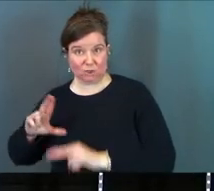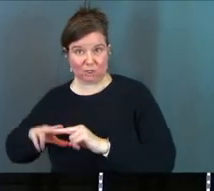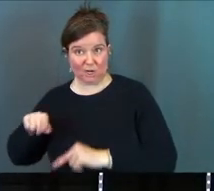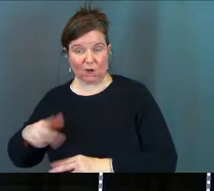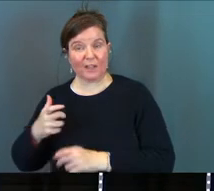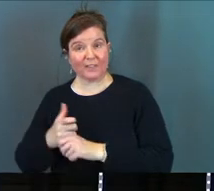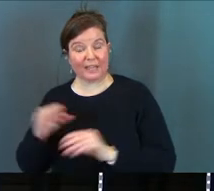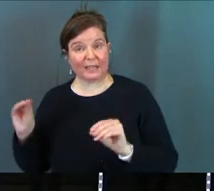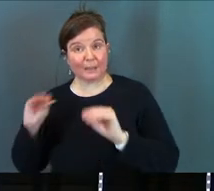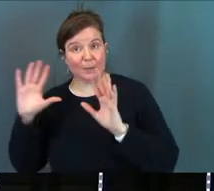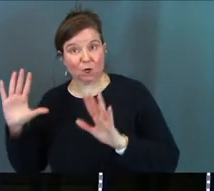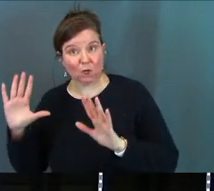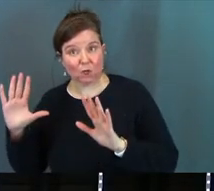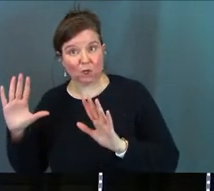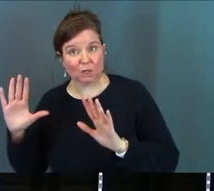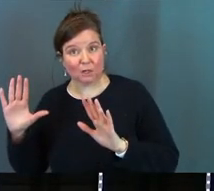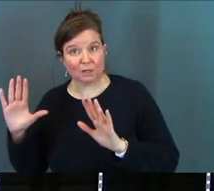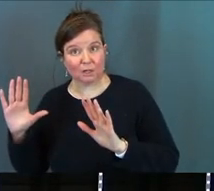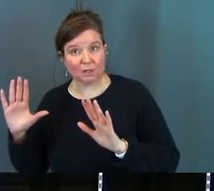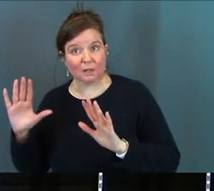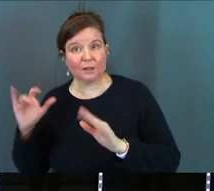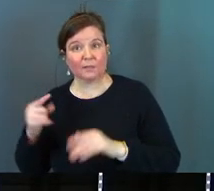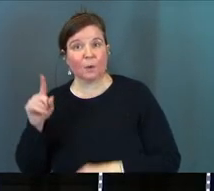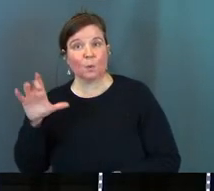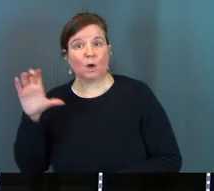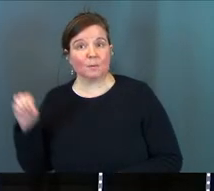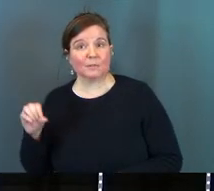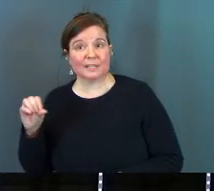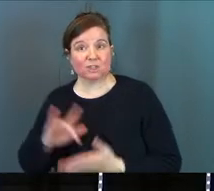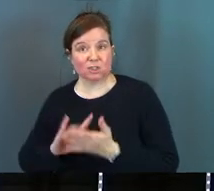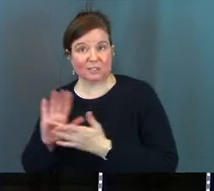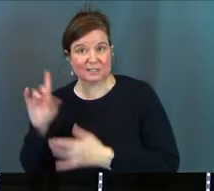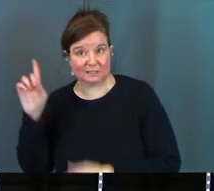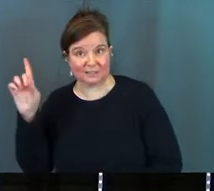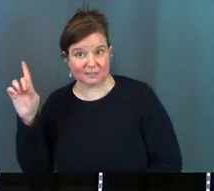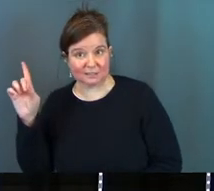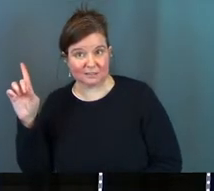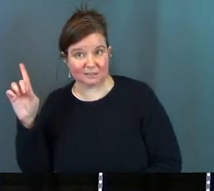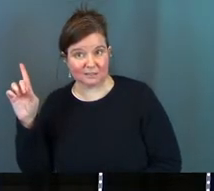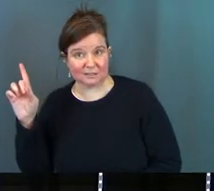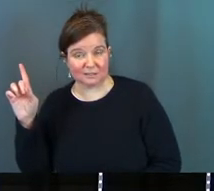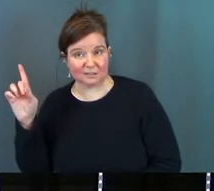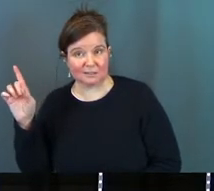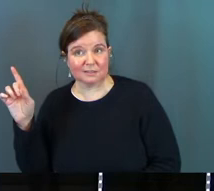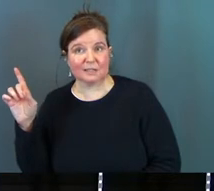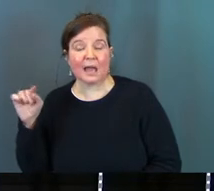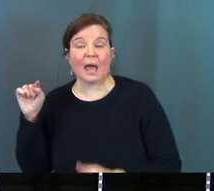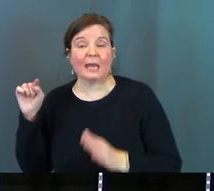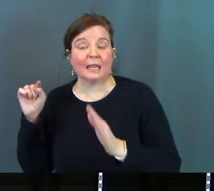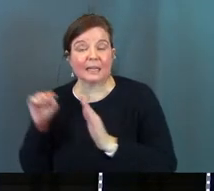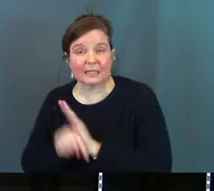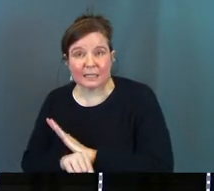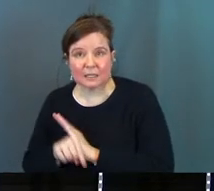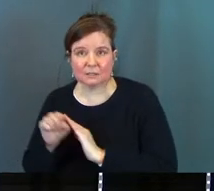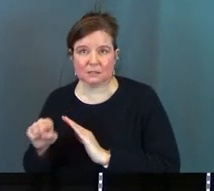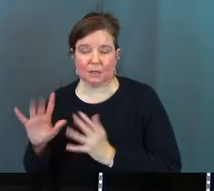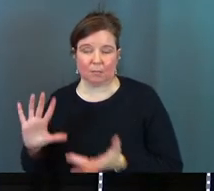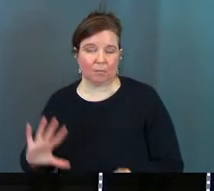they get the miracle that's 100% Jesus and it kills them